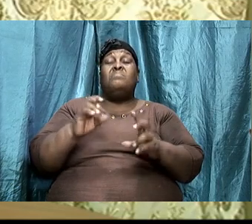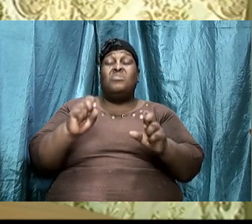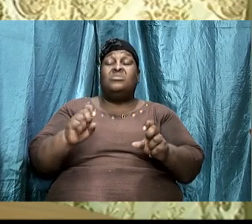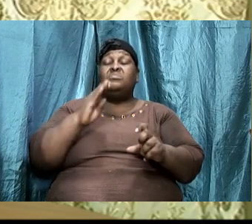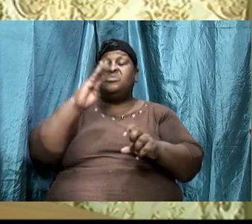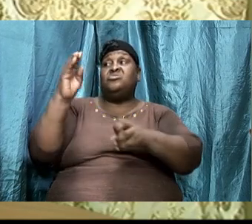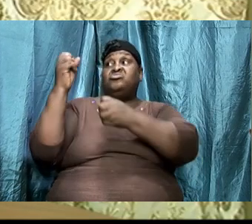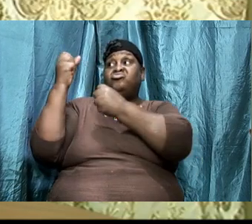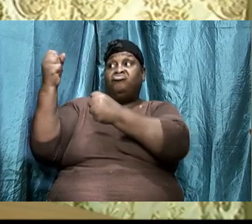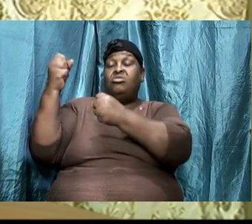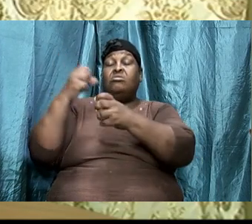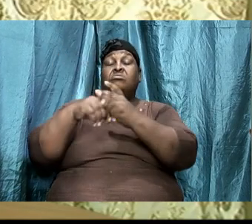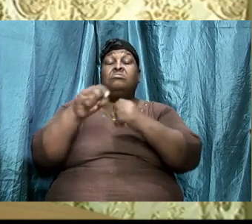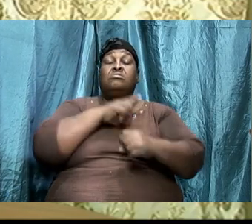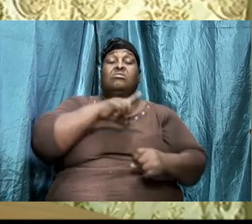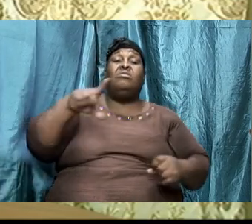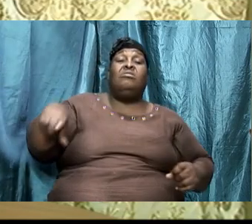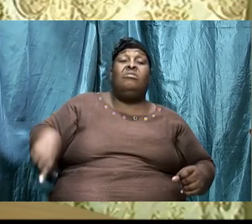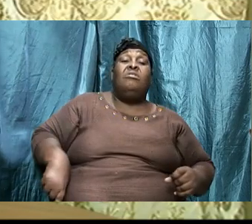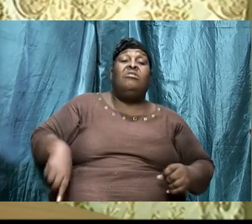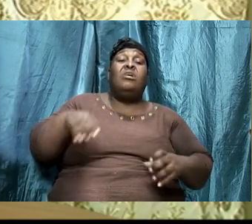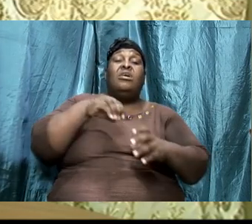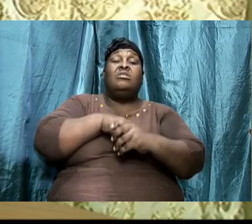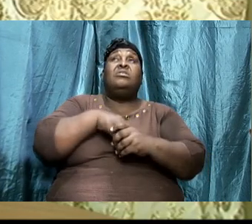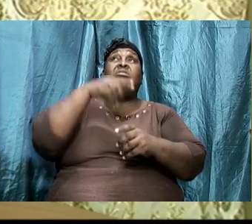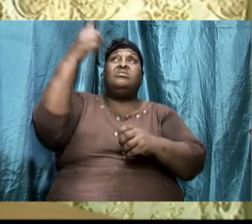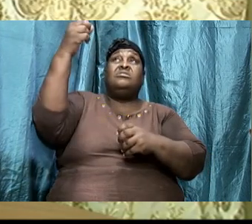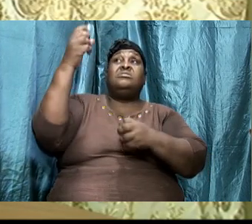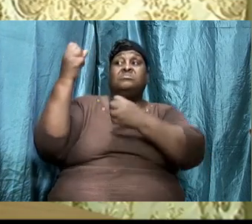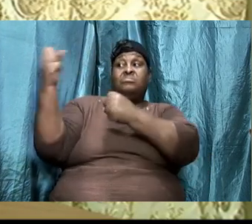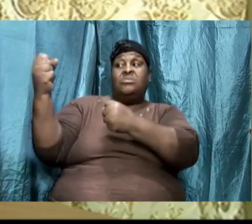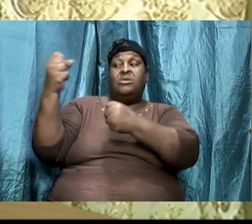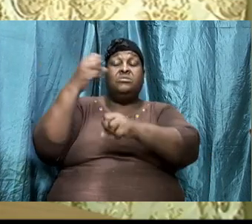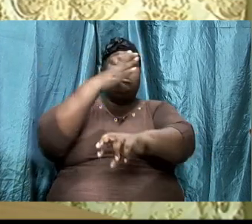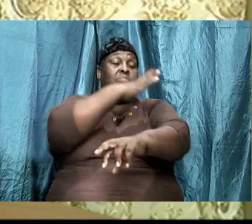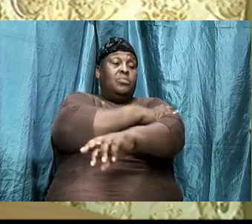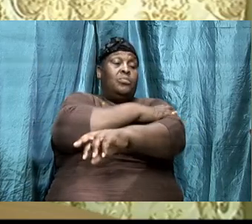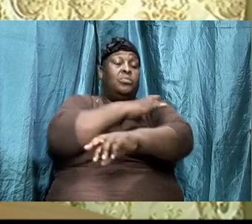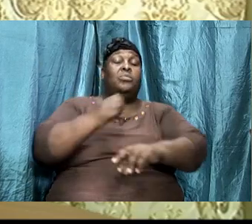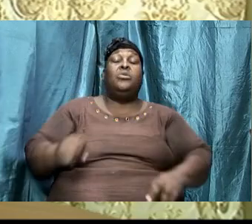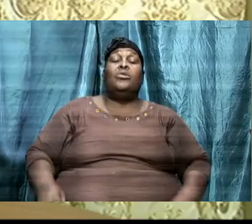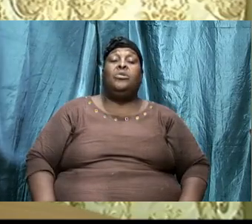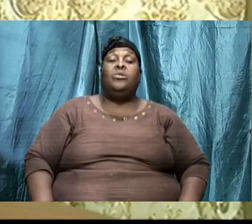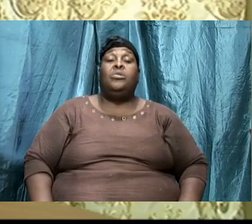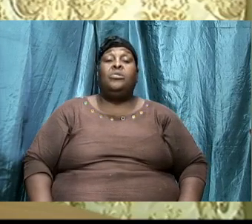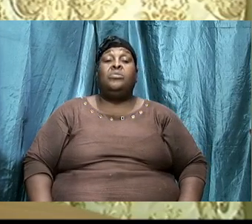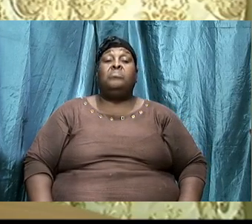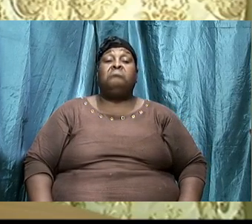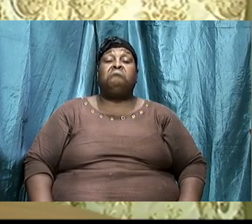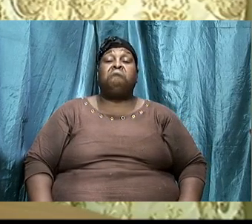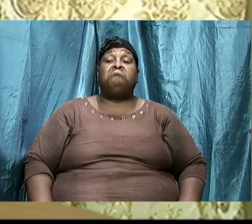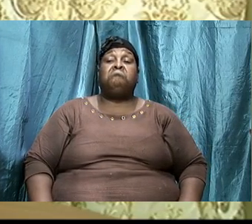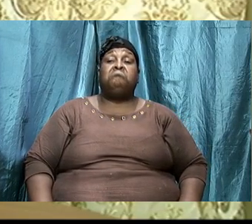Lord and in his mighty power. According to the Bible,